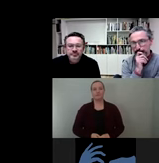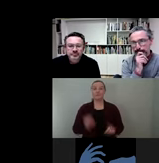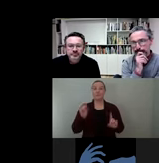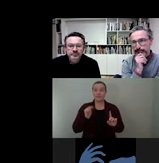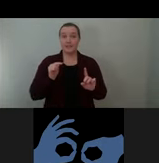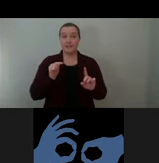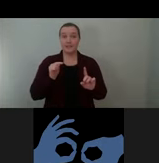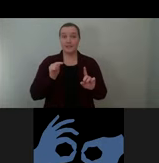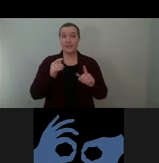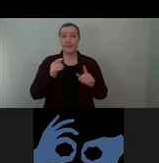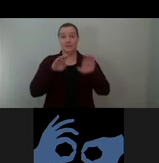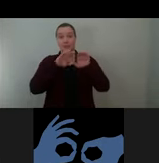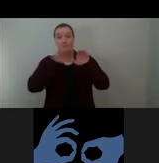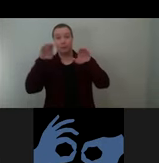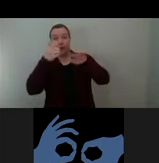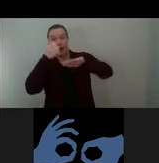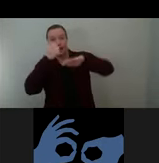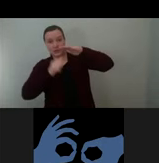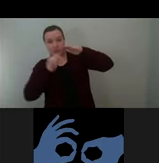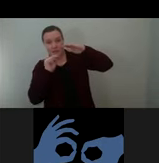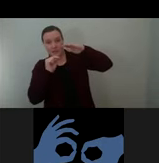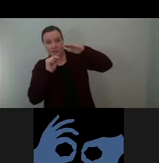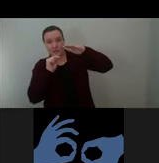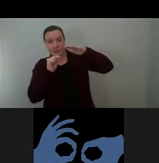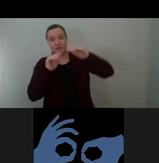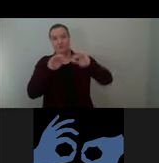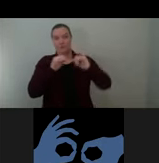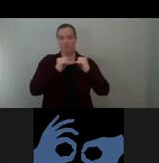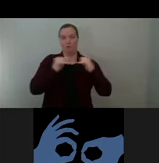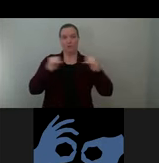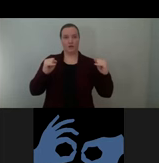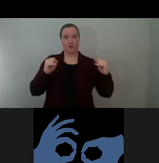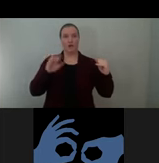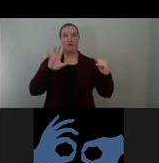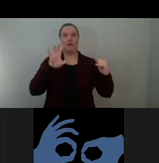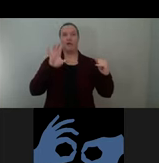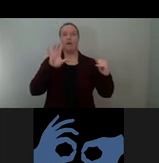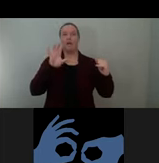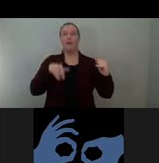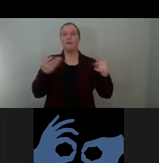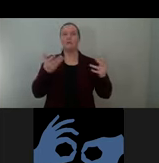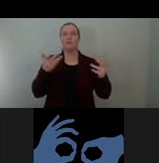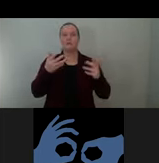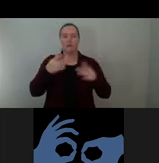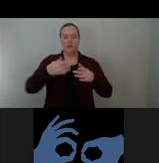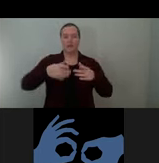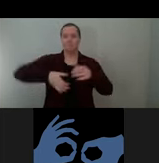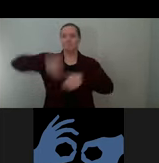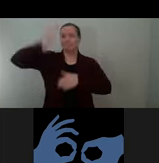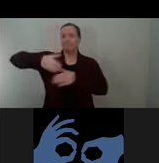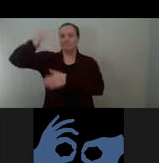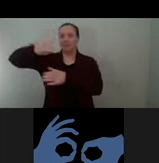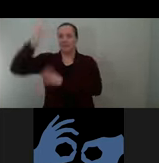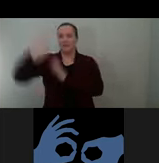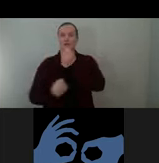underneath the gardeners. The horizontal bar are the pillars supporting the express frame. Our